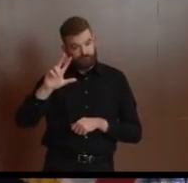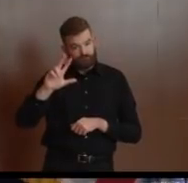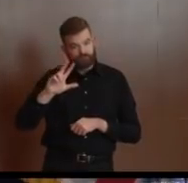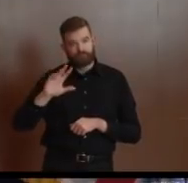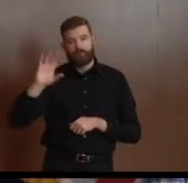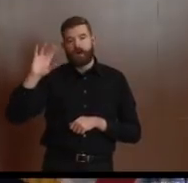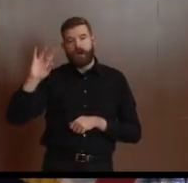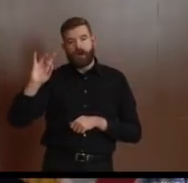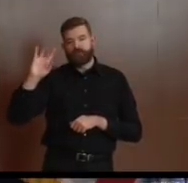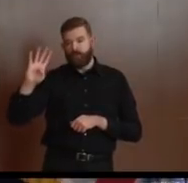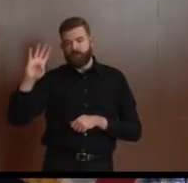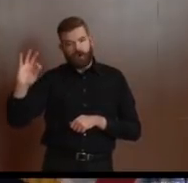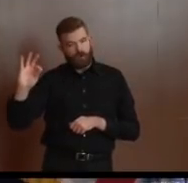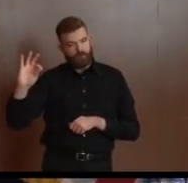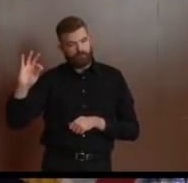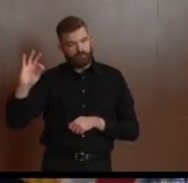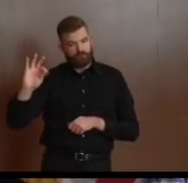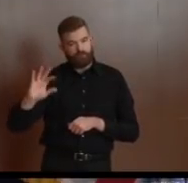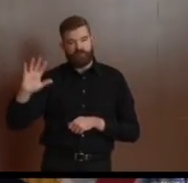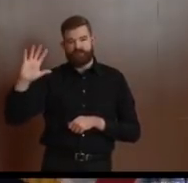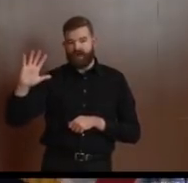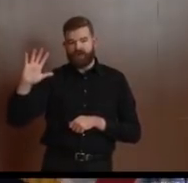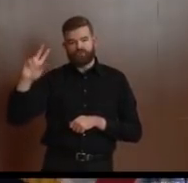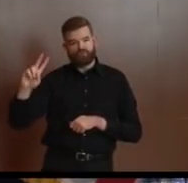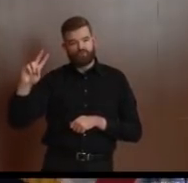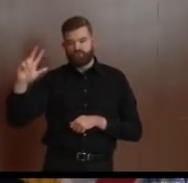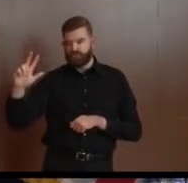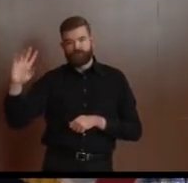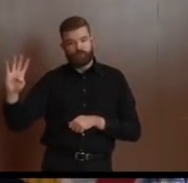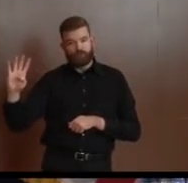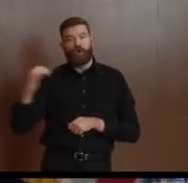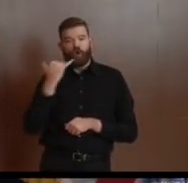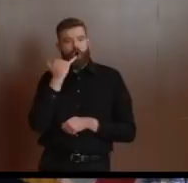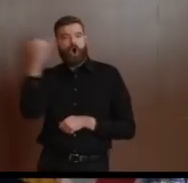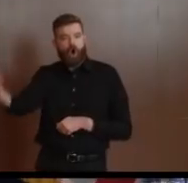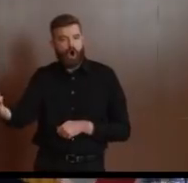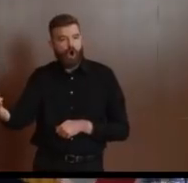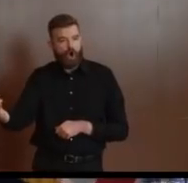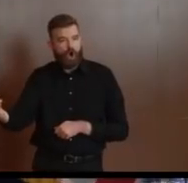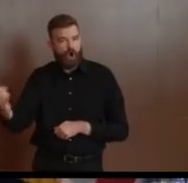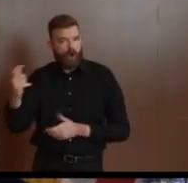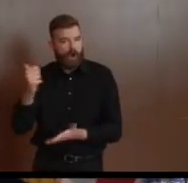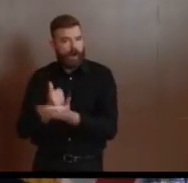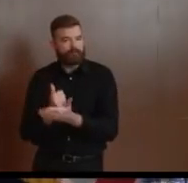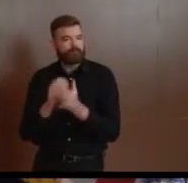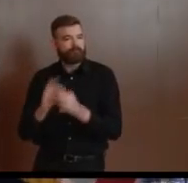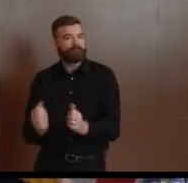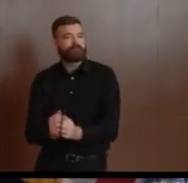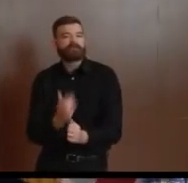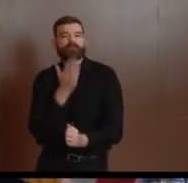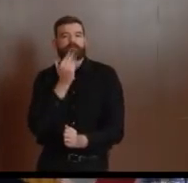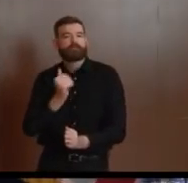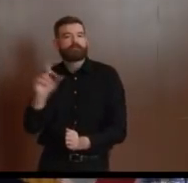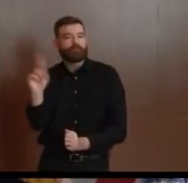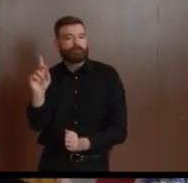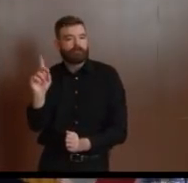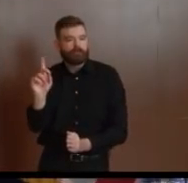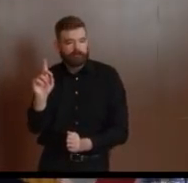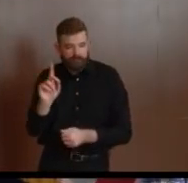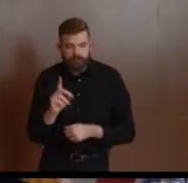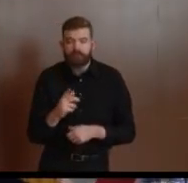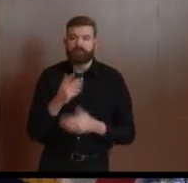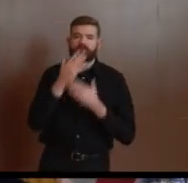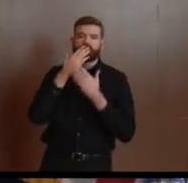-5234. I thank both the Diabetes Foundation and as well as its corporate partners. And again,